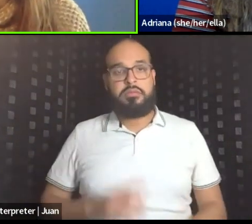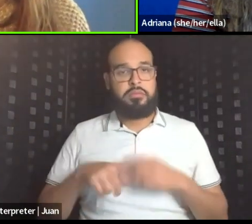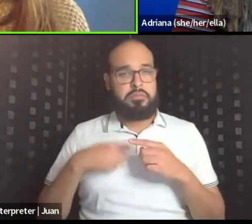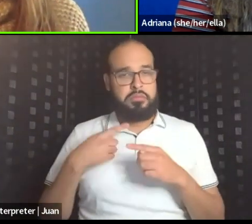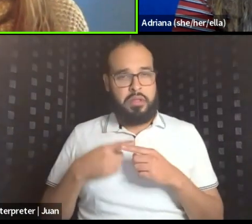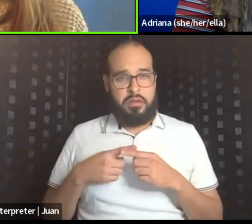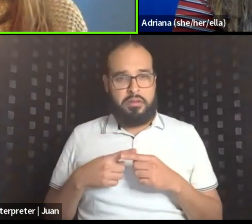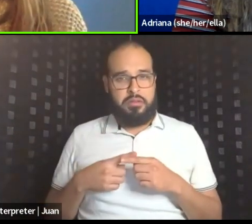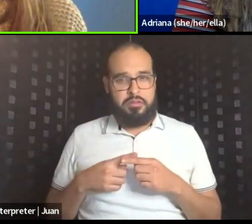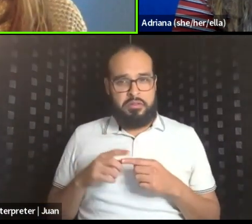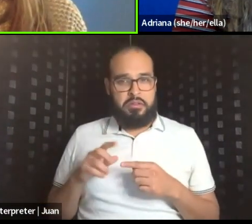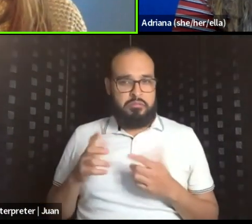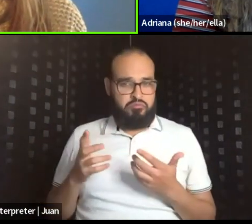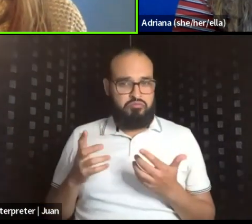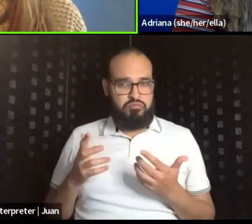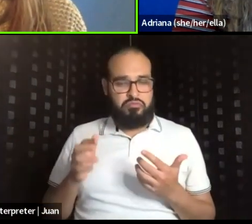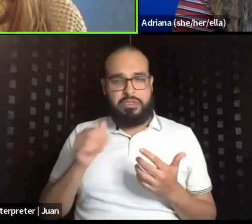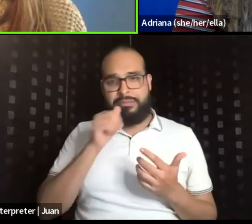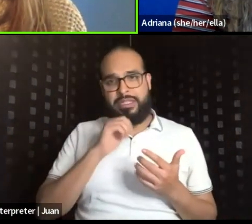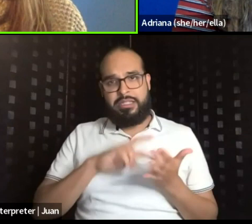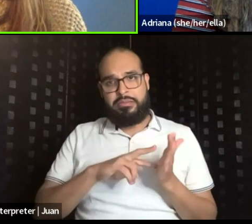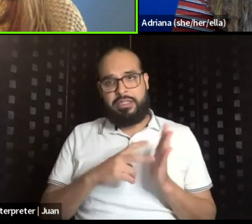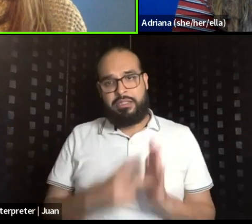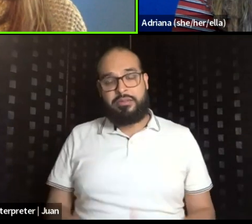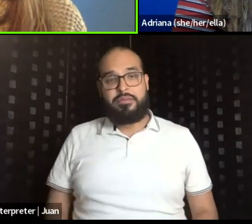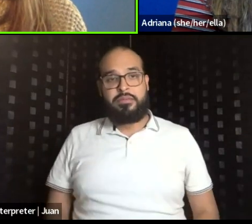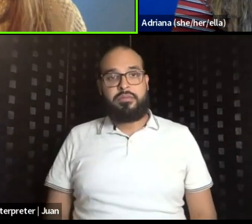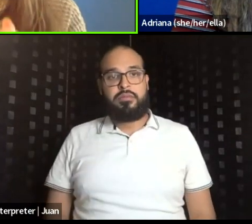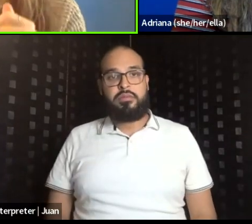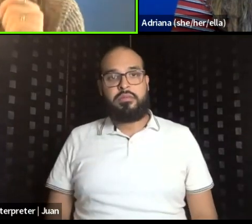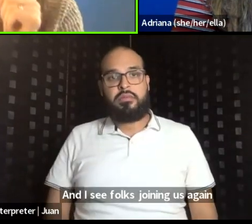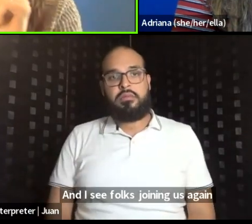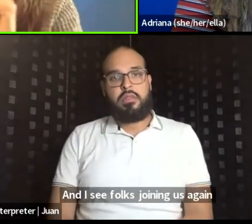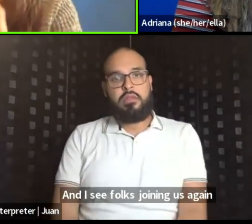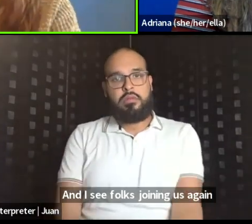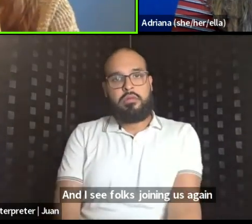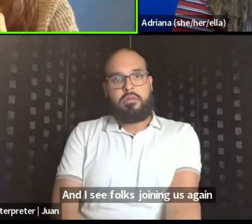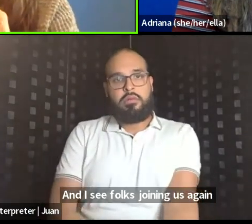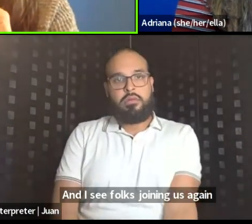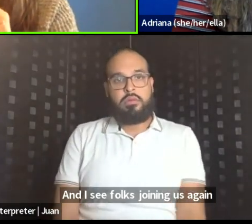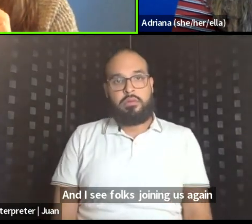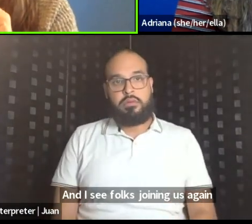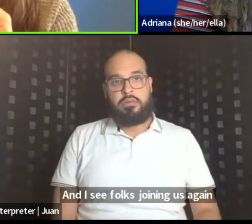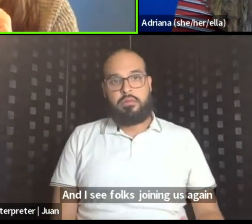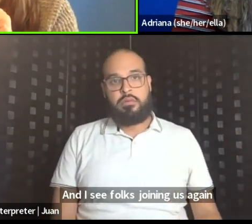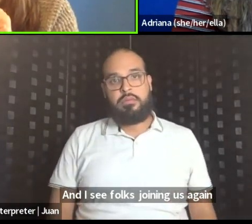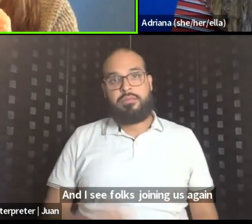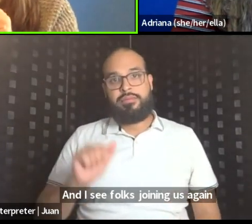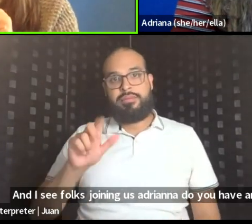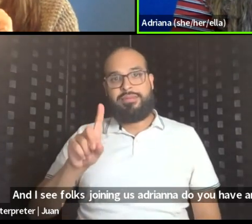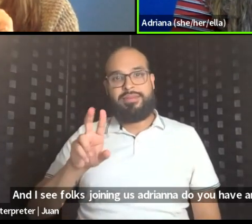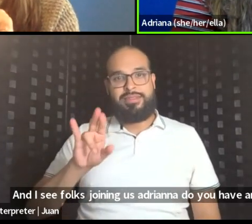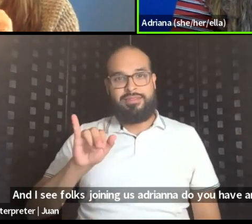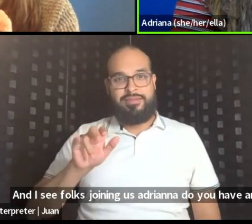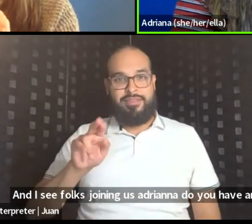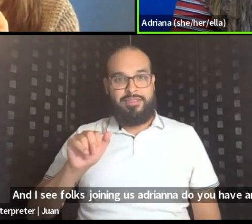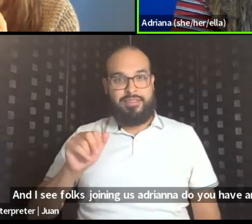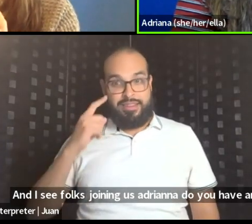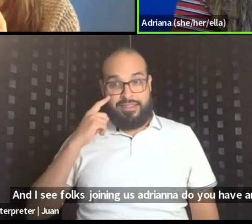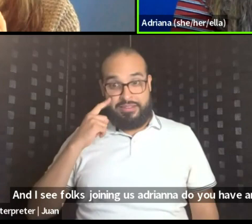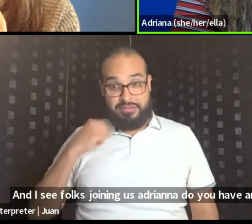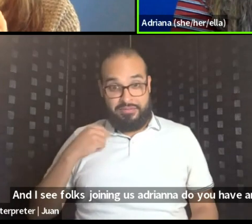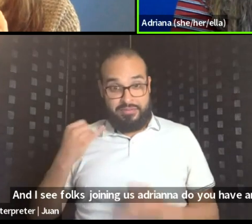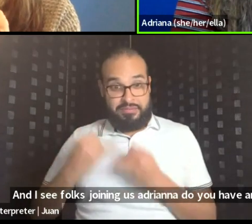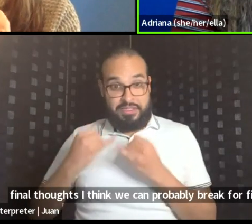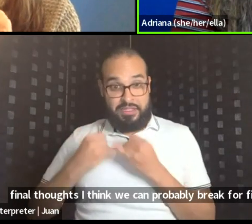for me. Um, and I see folks joining us, Adriana, do you have any final thoughts? I think we can probably break for a five, unless you have